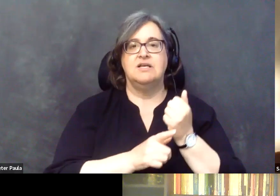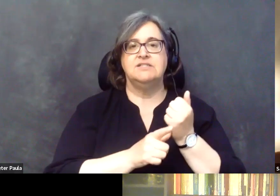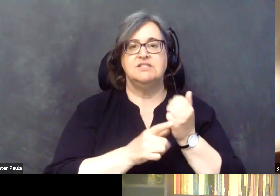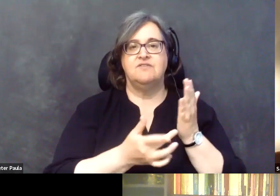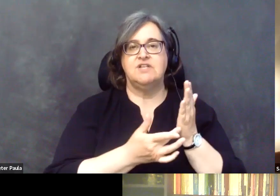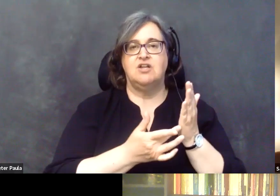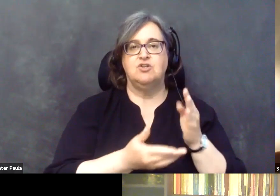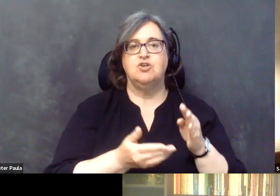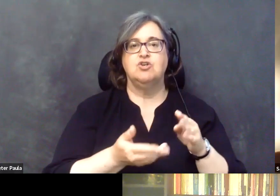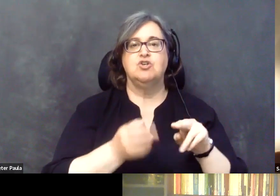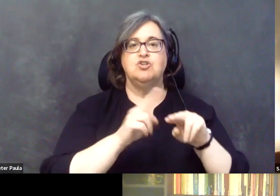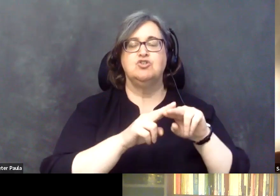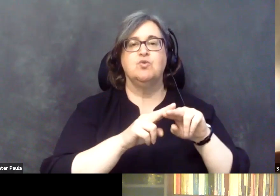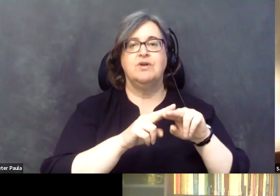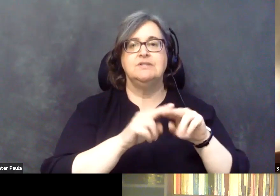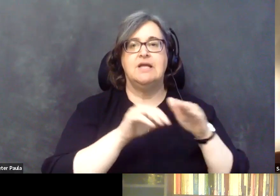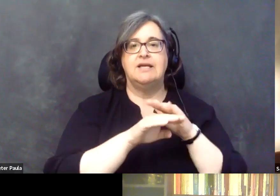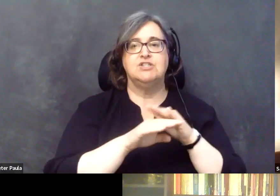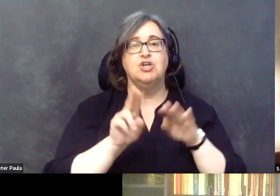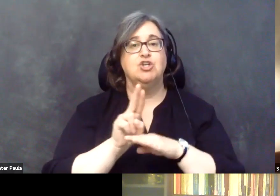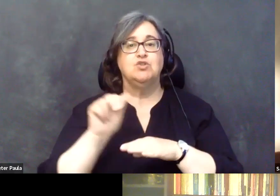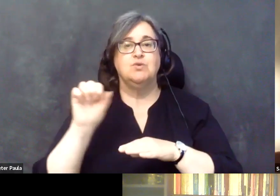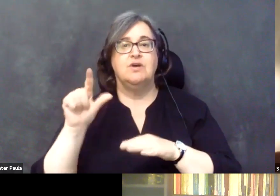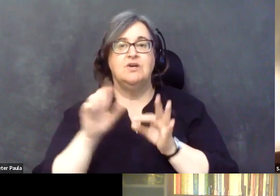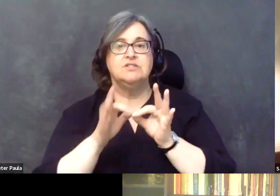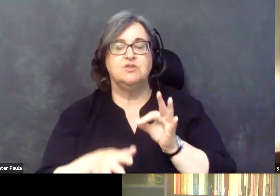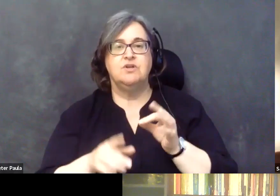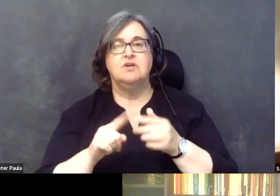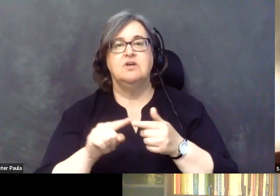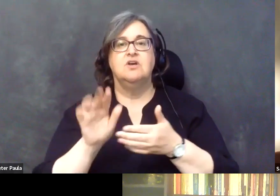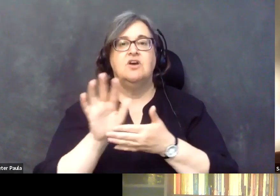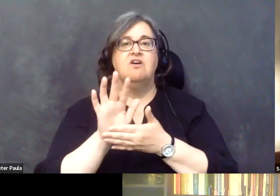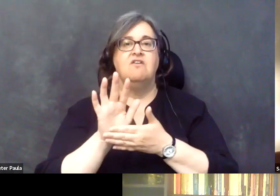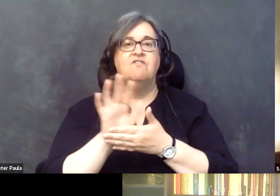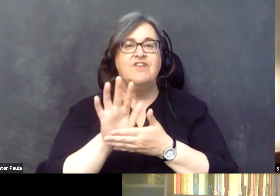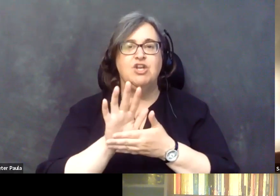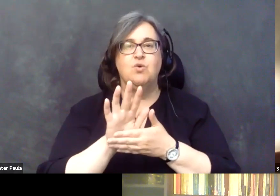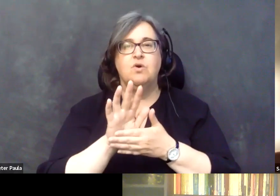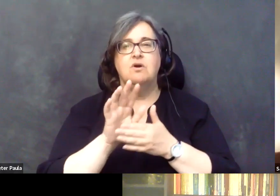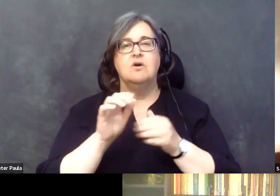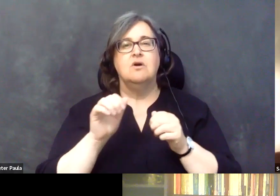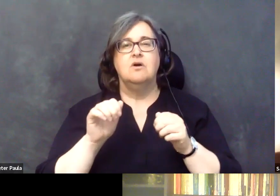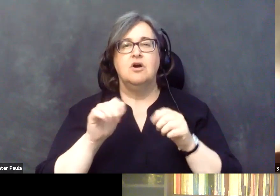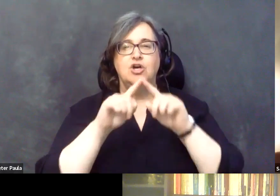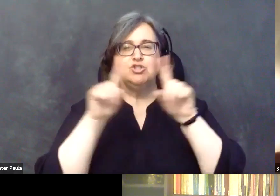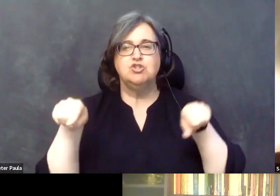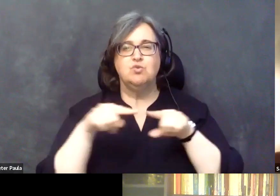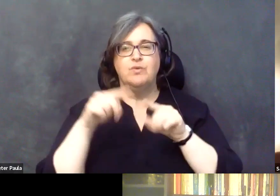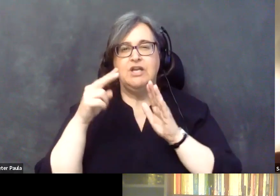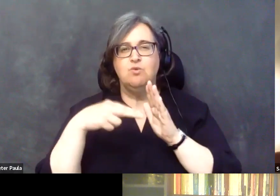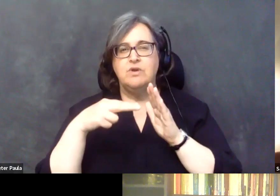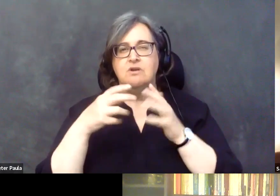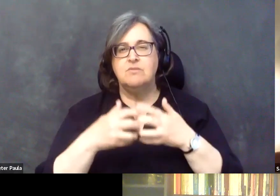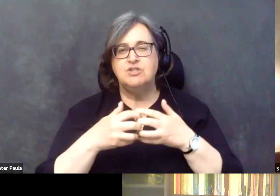access? ASL interpreter, the video, a screen reader. So how do you think about the way these,